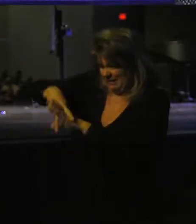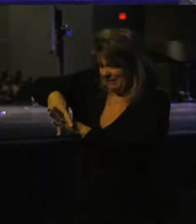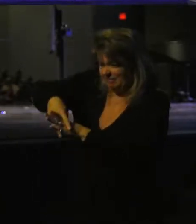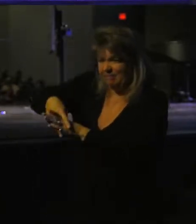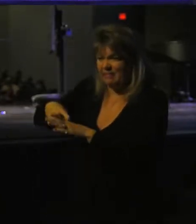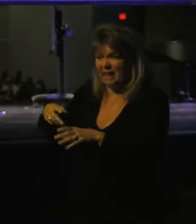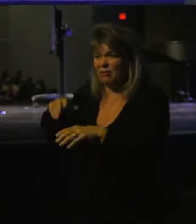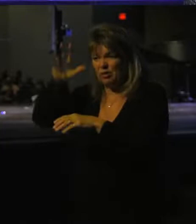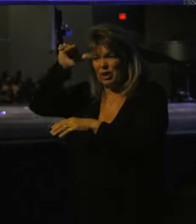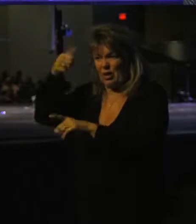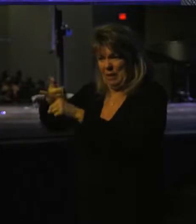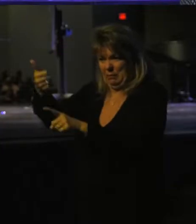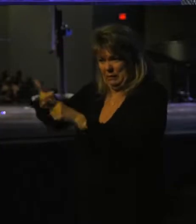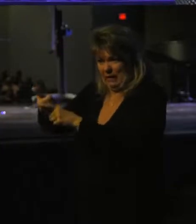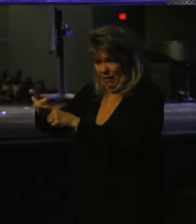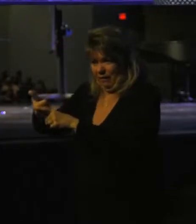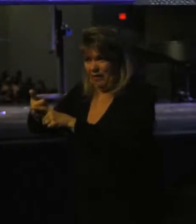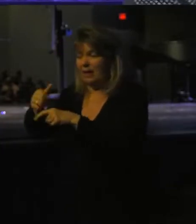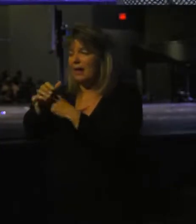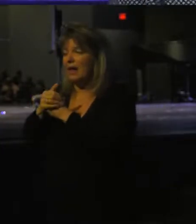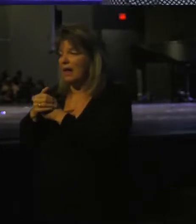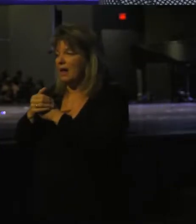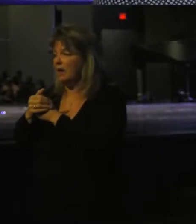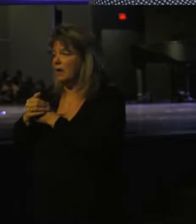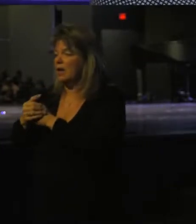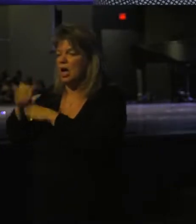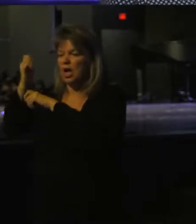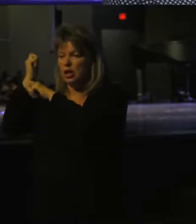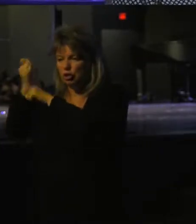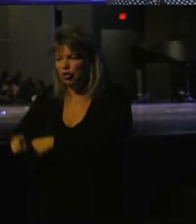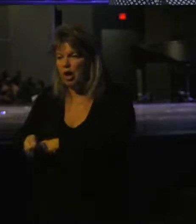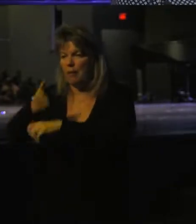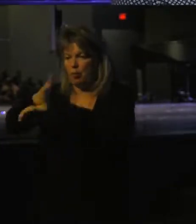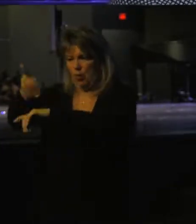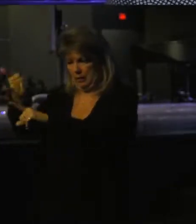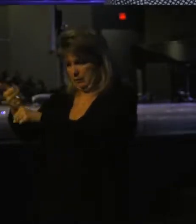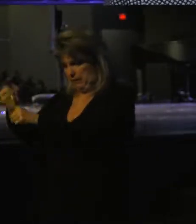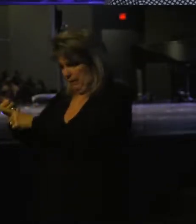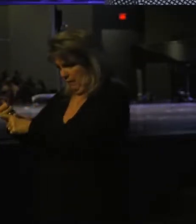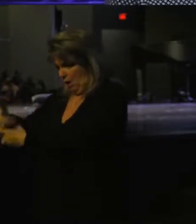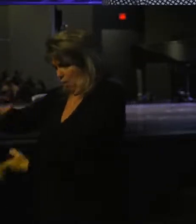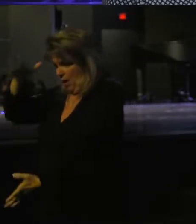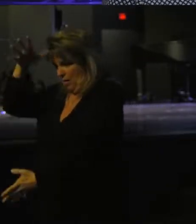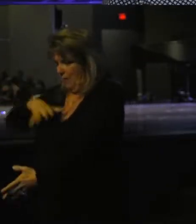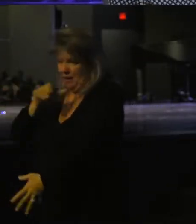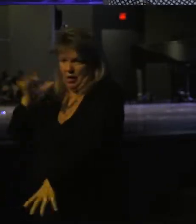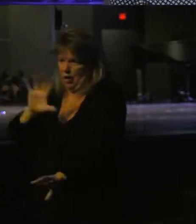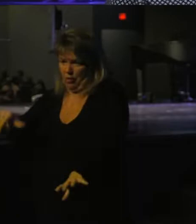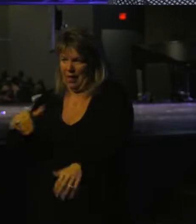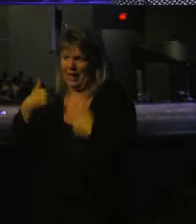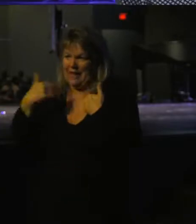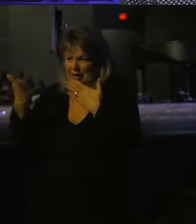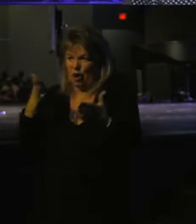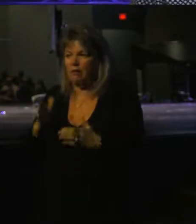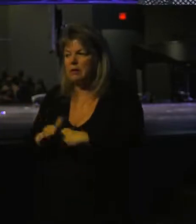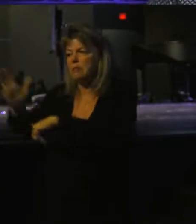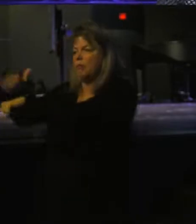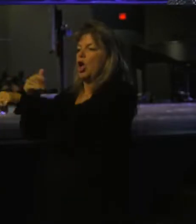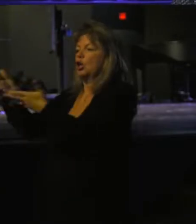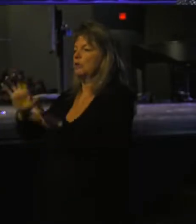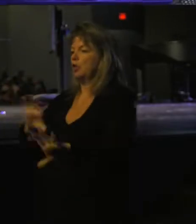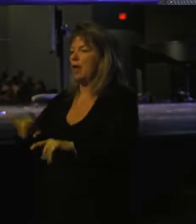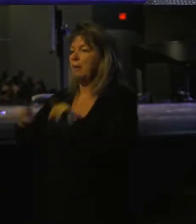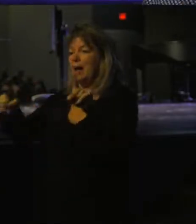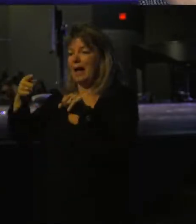It says he got up and saddled his own donkey and it says he chopped the wood. A wealthy man wouldn't have done that. He'd have called his servants to do that.